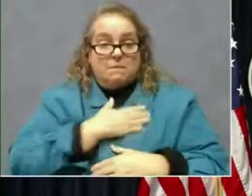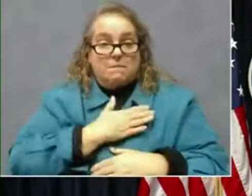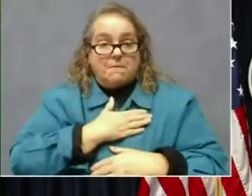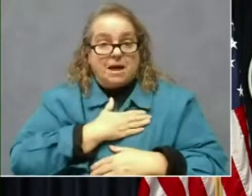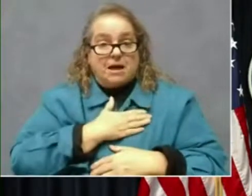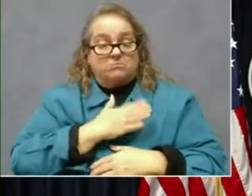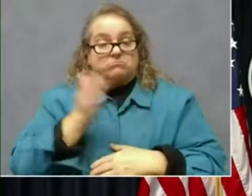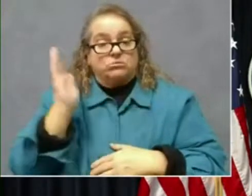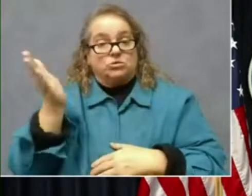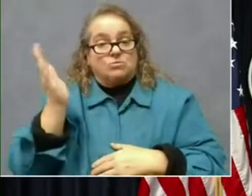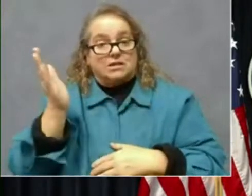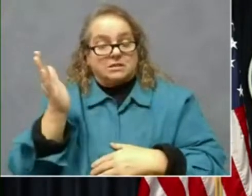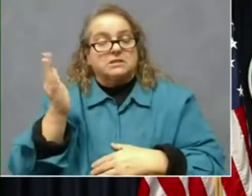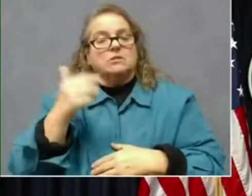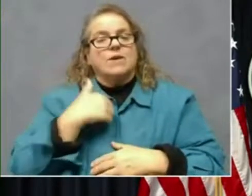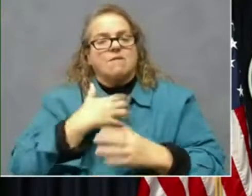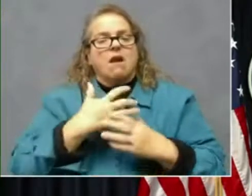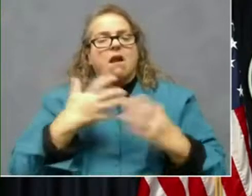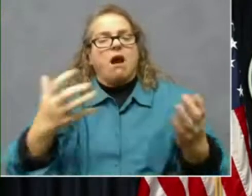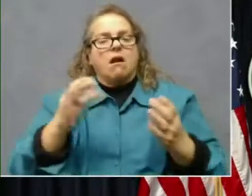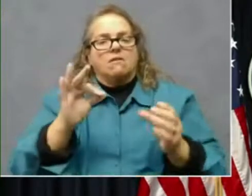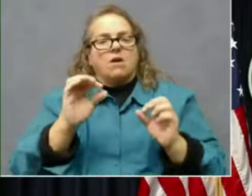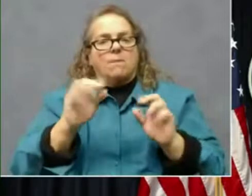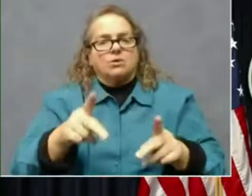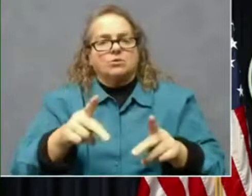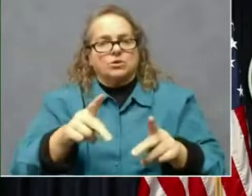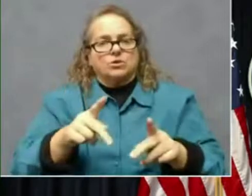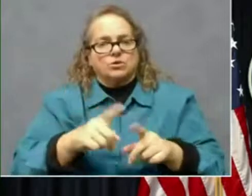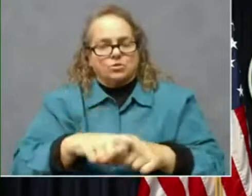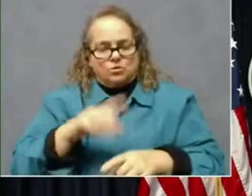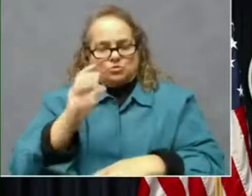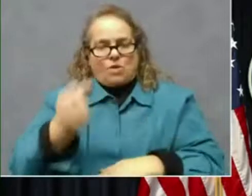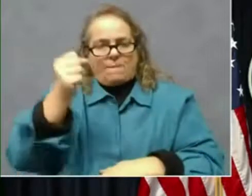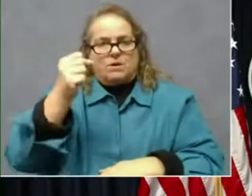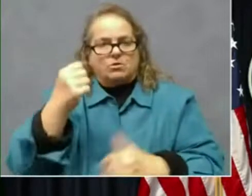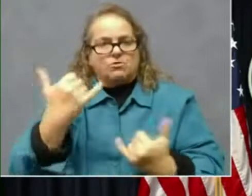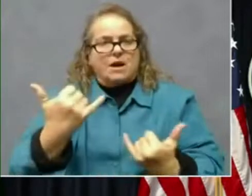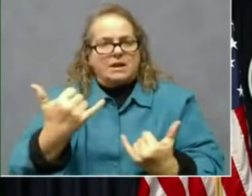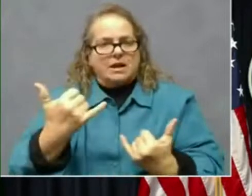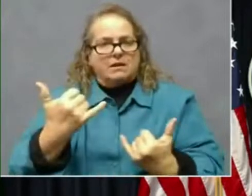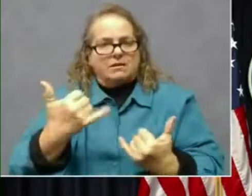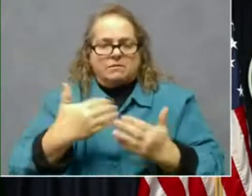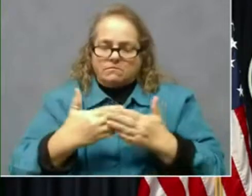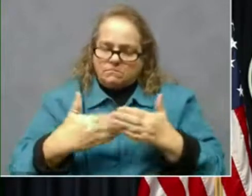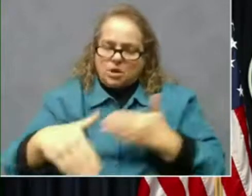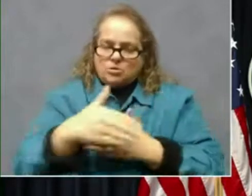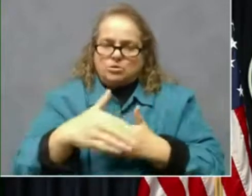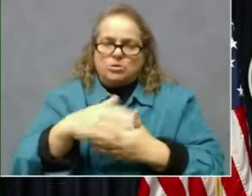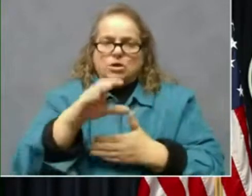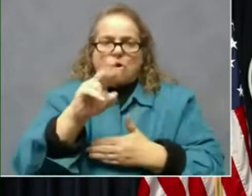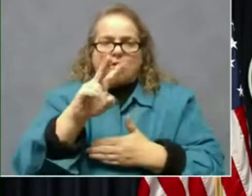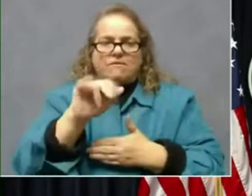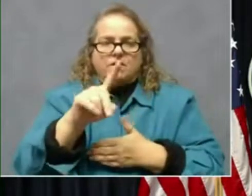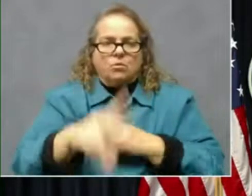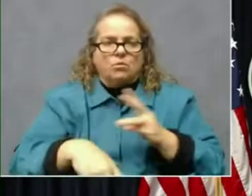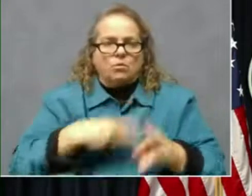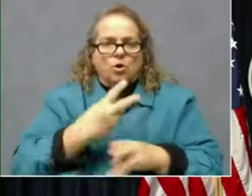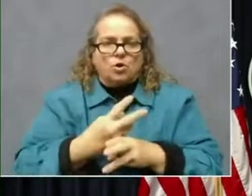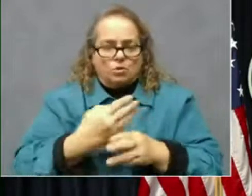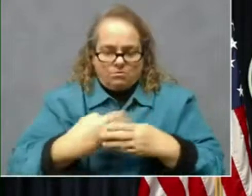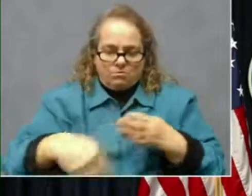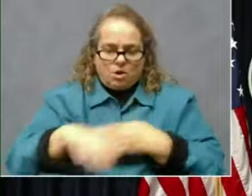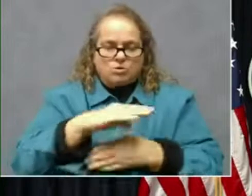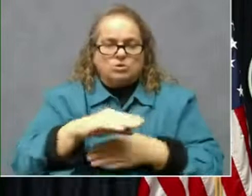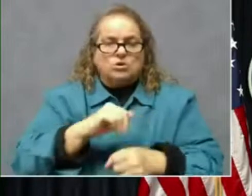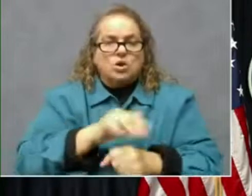opportunity to grab right now. Post COVID world, the post COVID economy and who leads it.